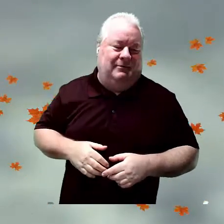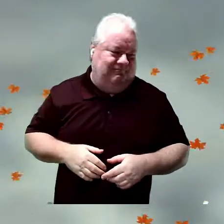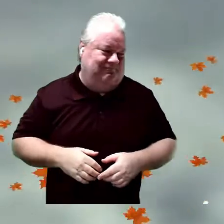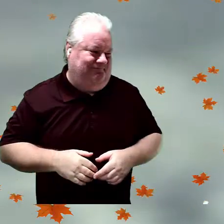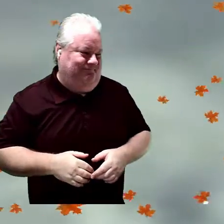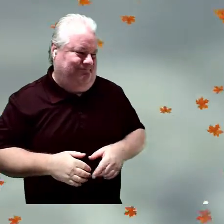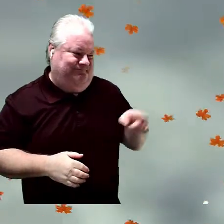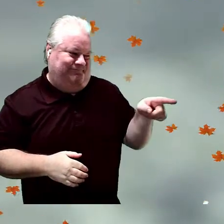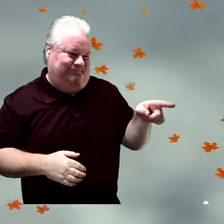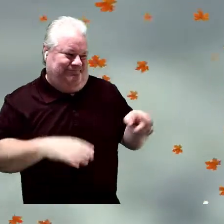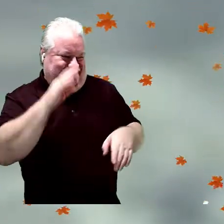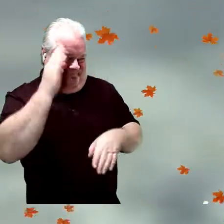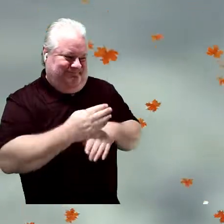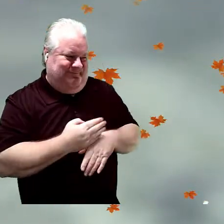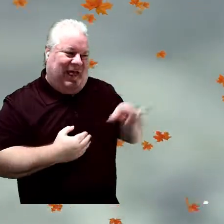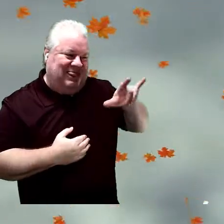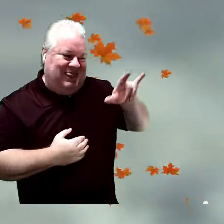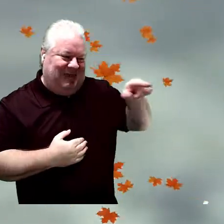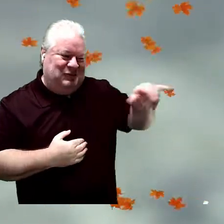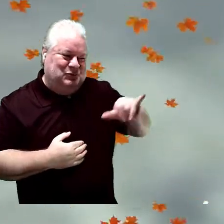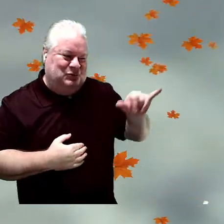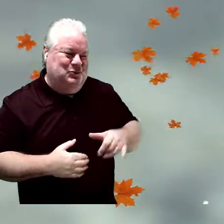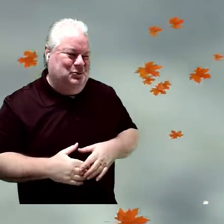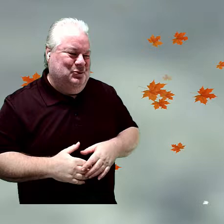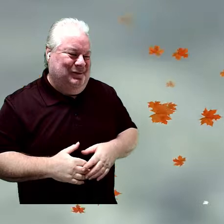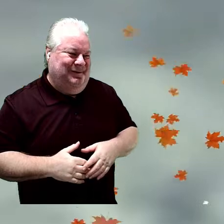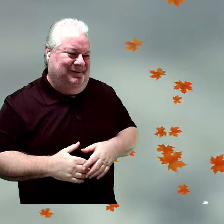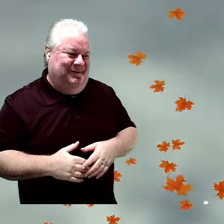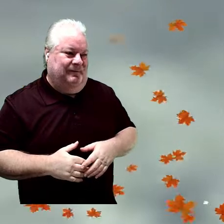Oh, son. I love you, too.